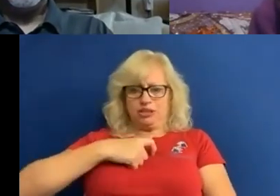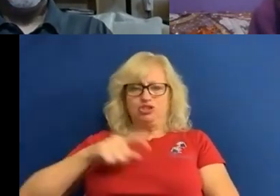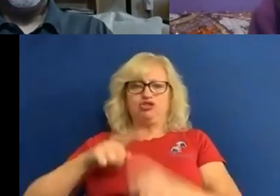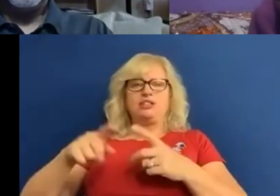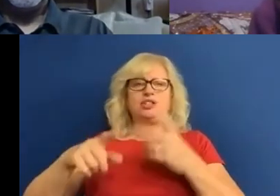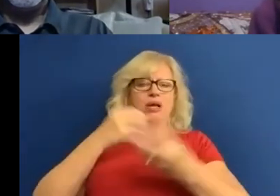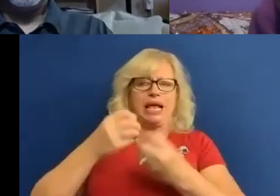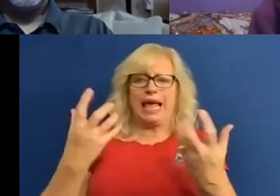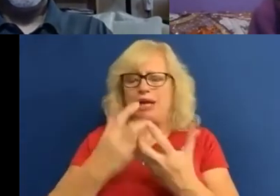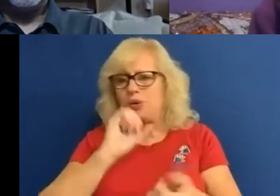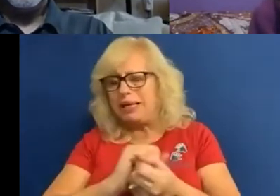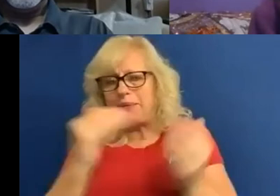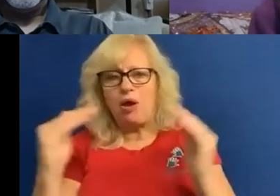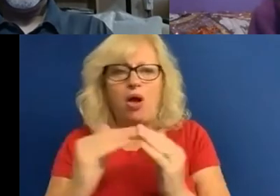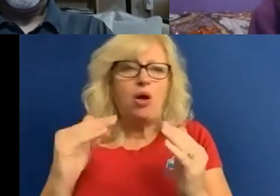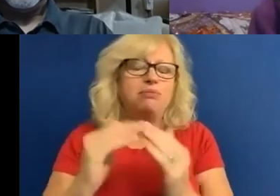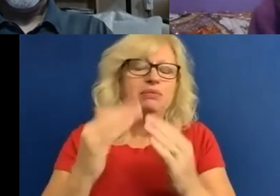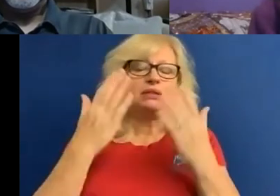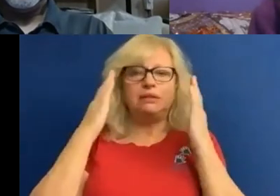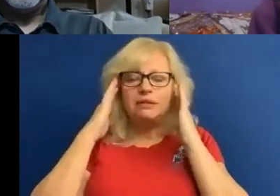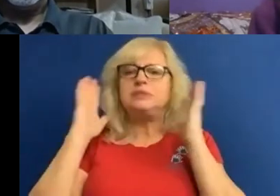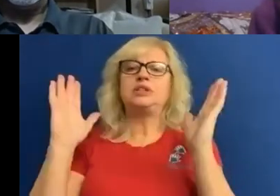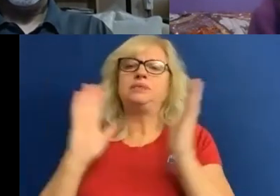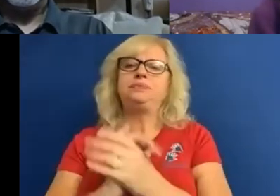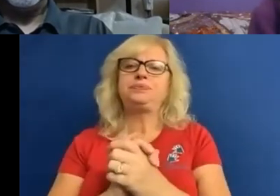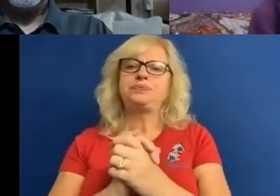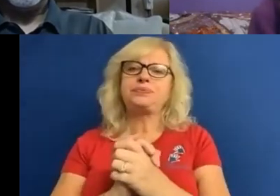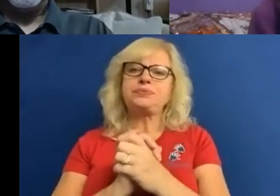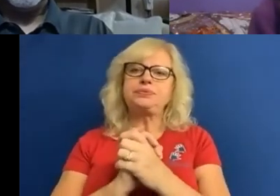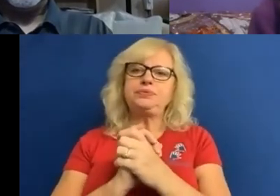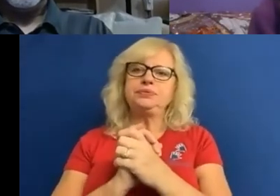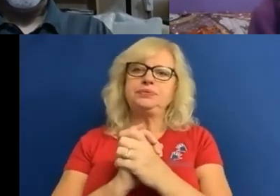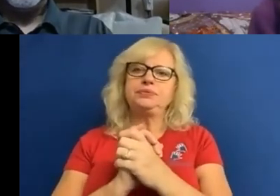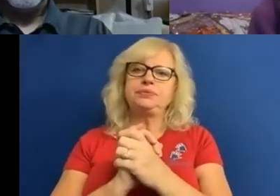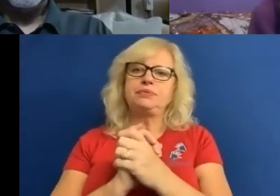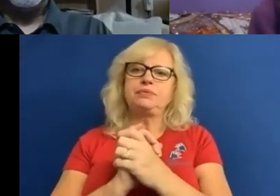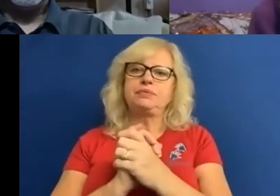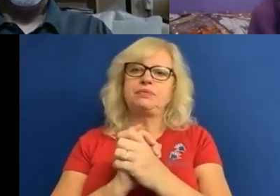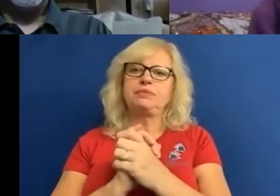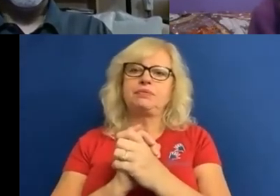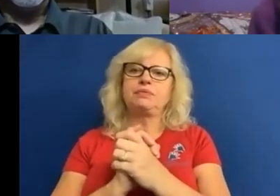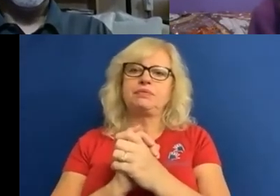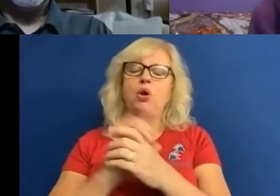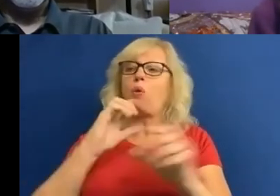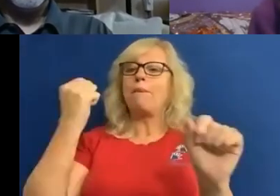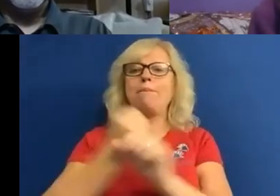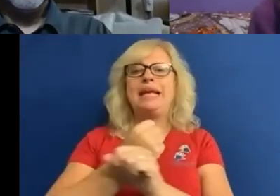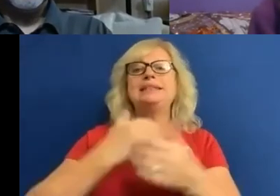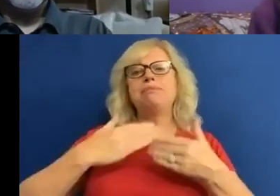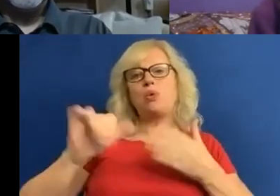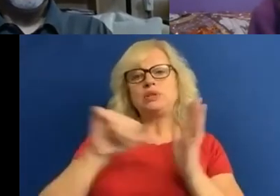put food on the table and clothes on their backs, the excuse me, what makes it even more difficult